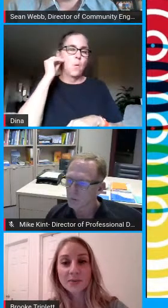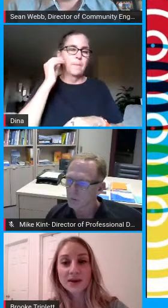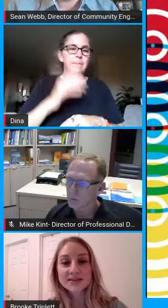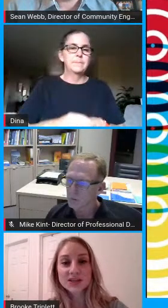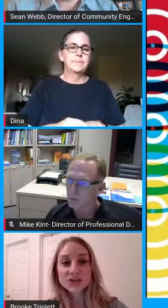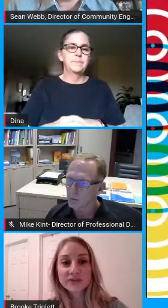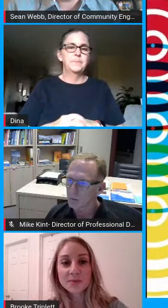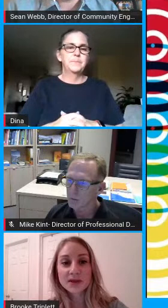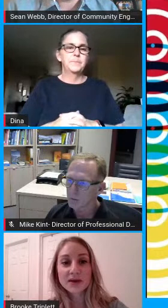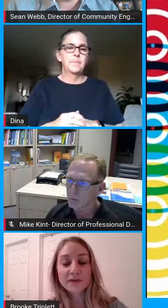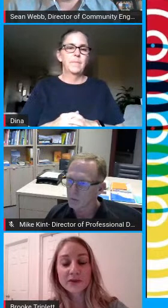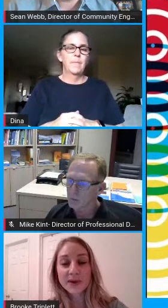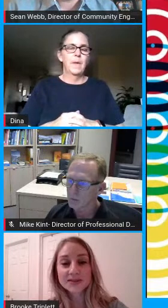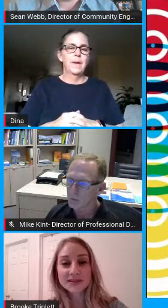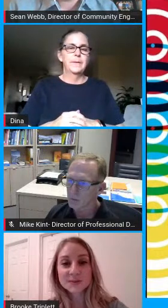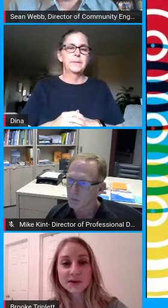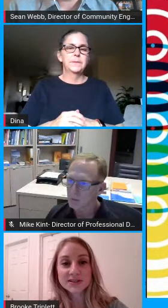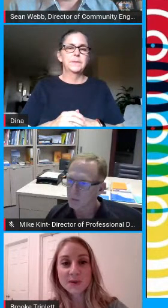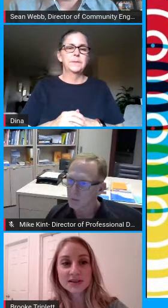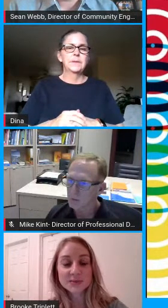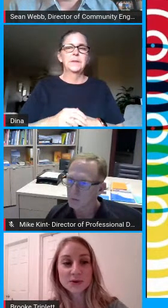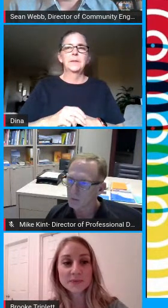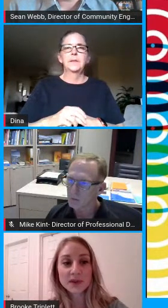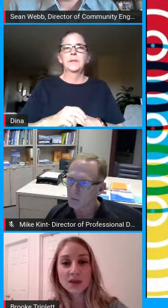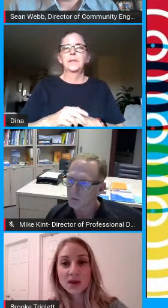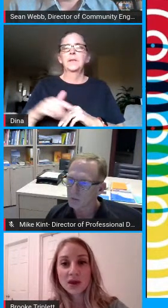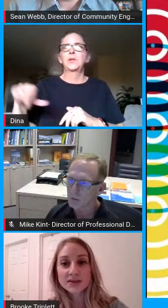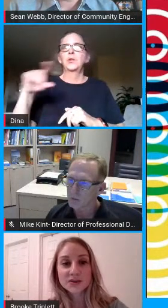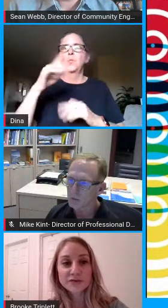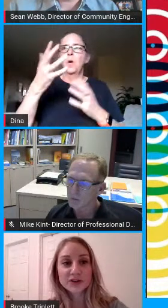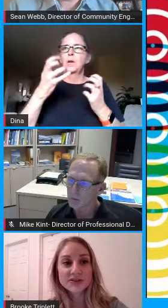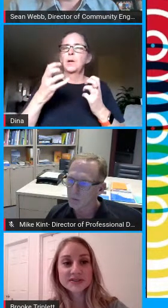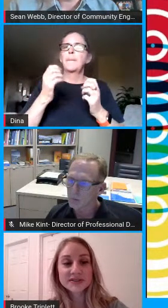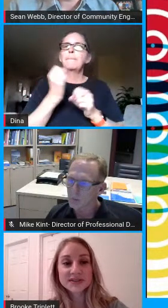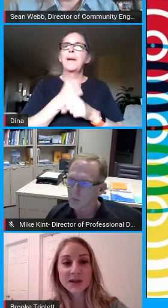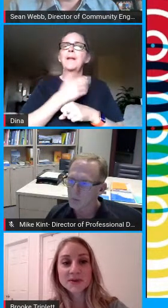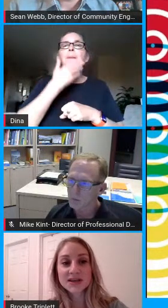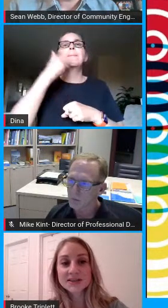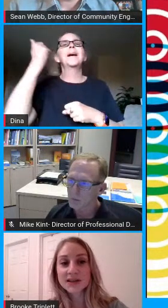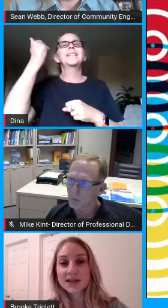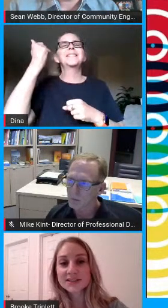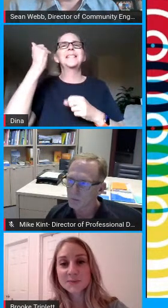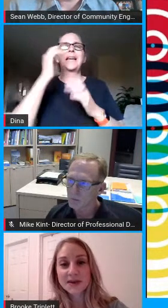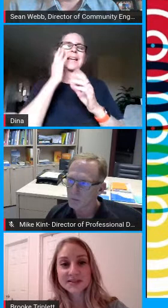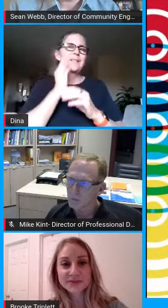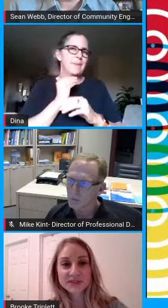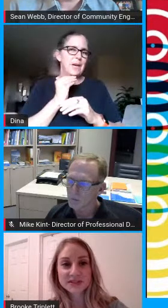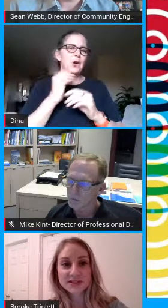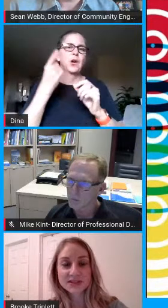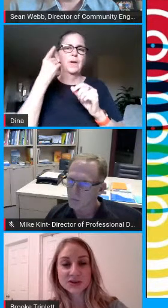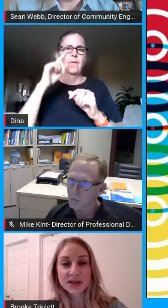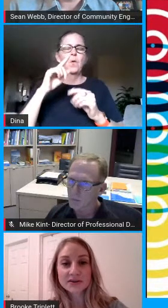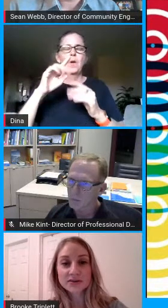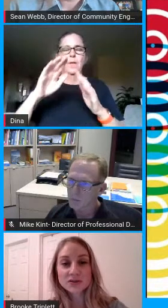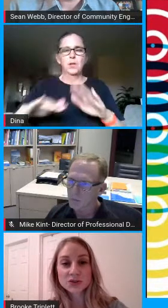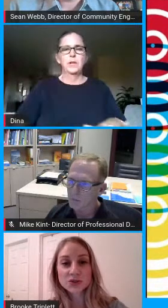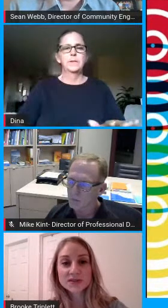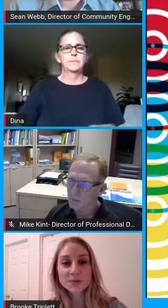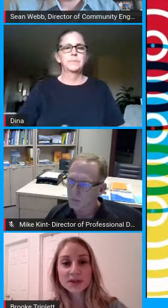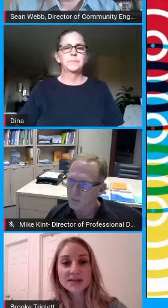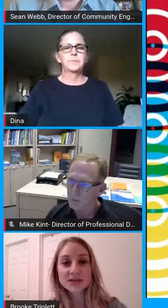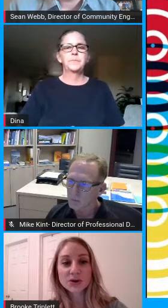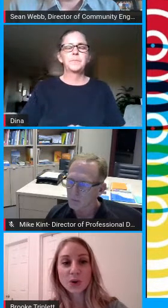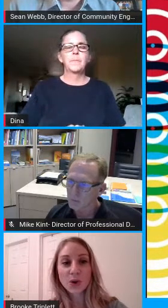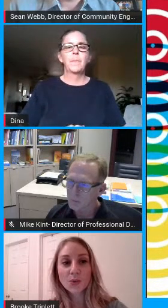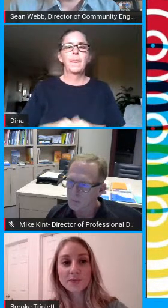and set your family up for the best experience possible so first set up a designated space for distance learning so